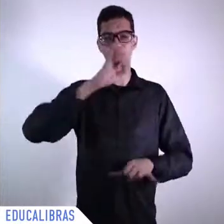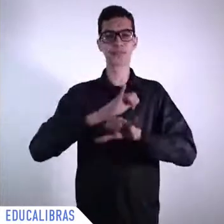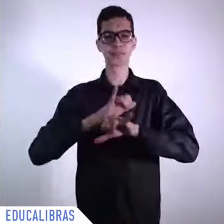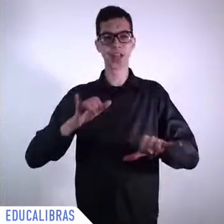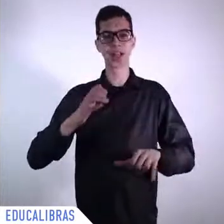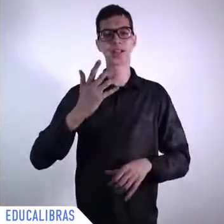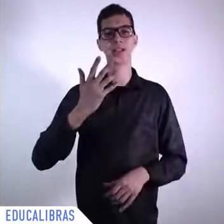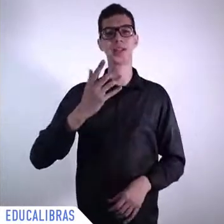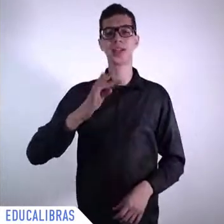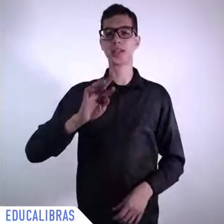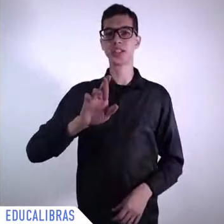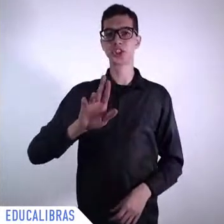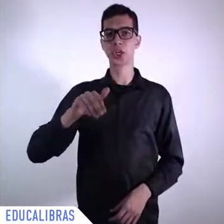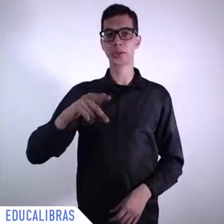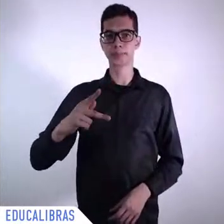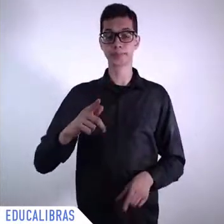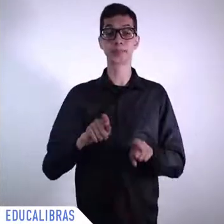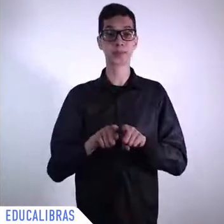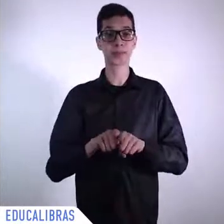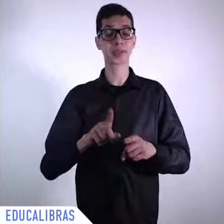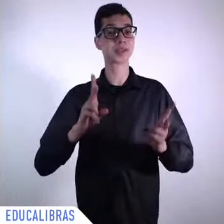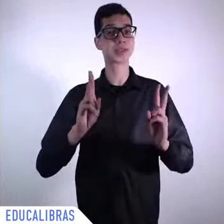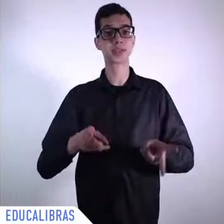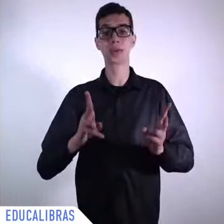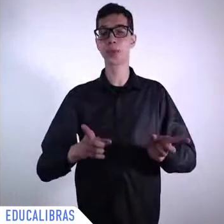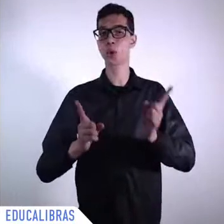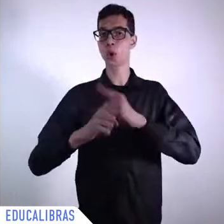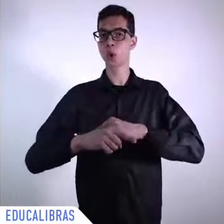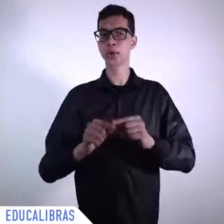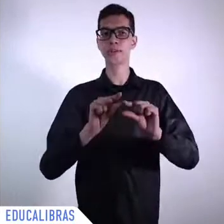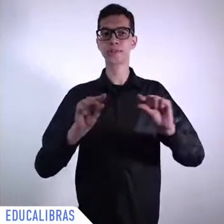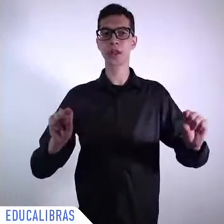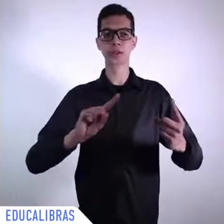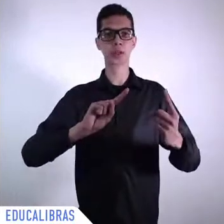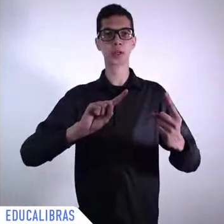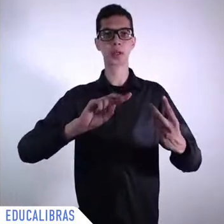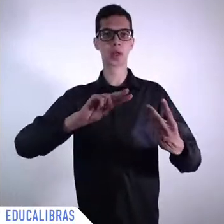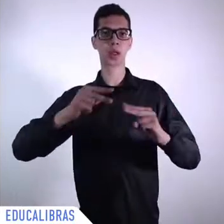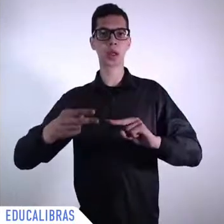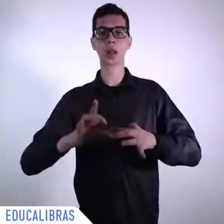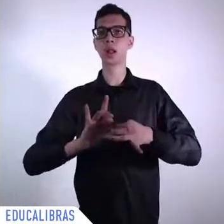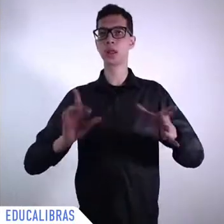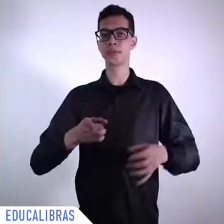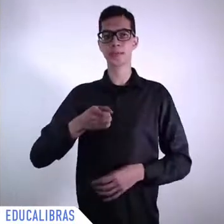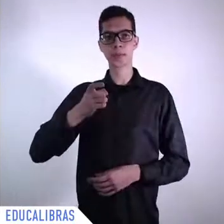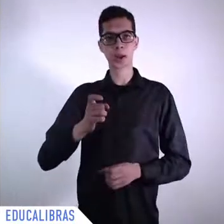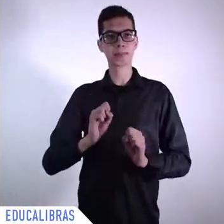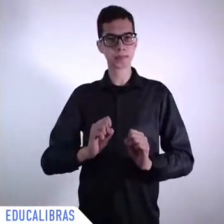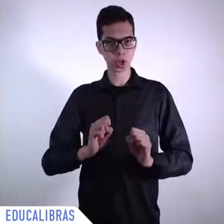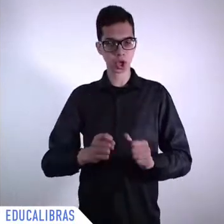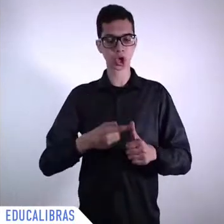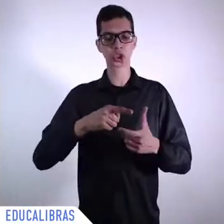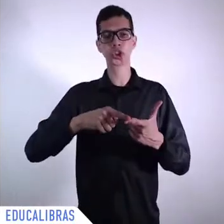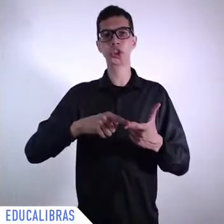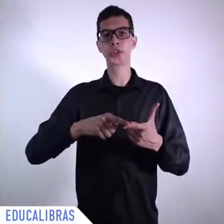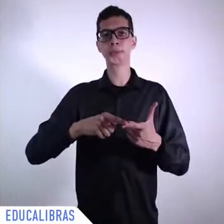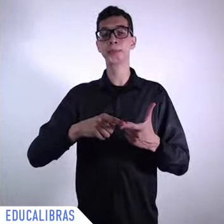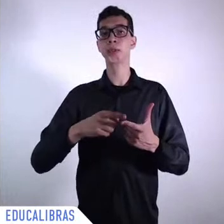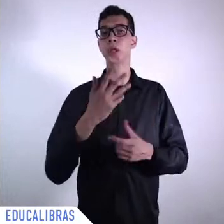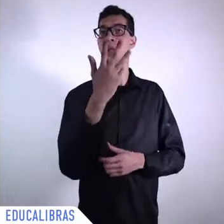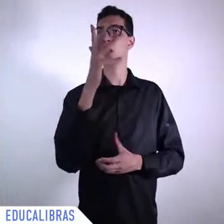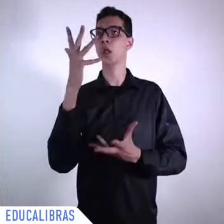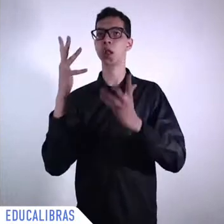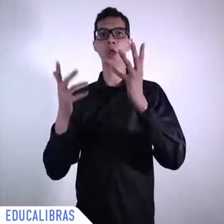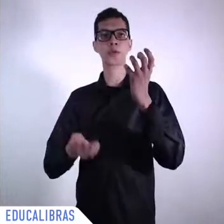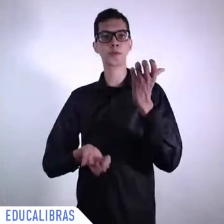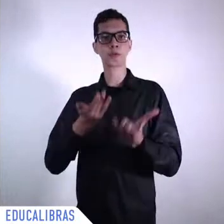freedom to kill, freedom to burn your forests, freedom to disrespect human rights. And I think this is true not only in Brazil,